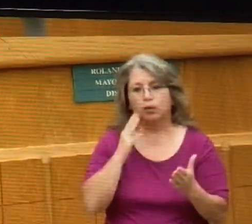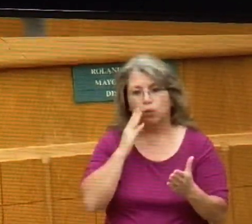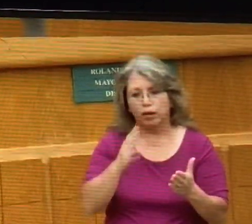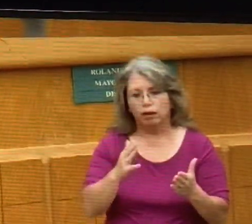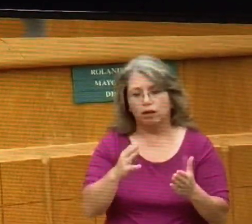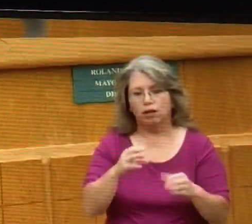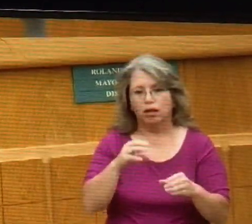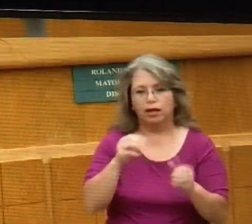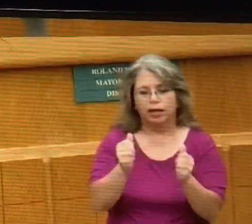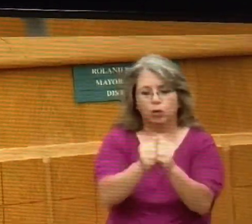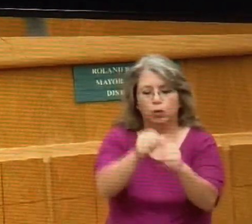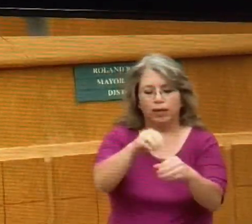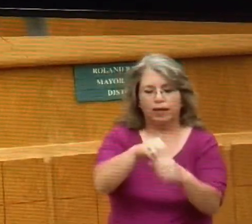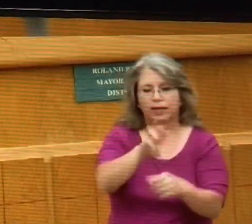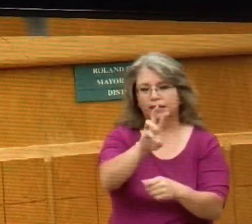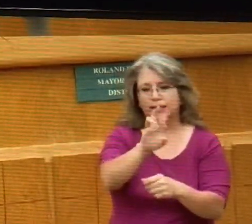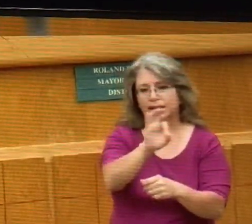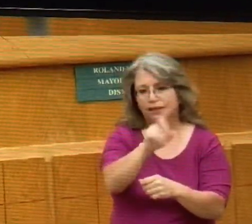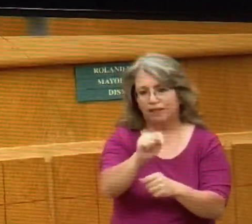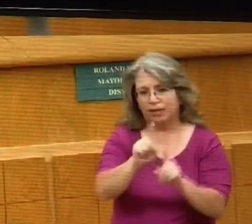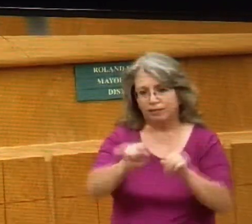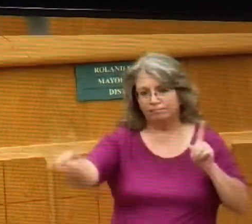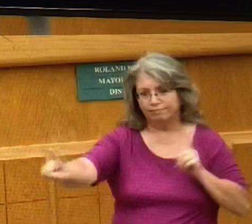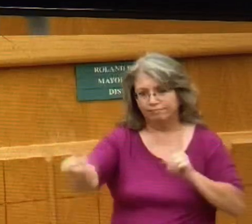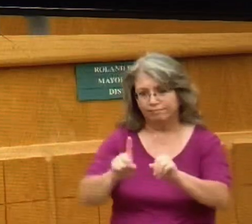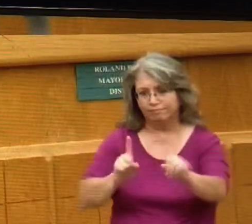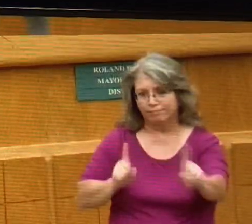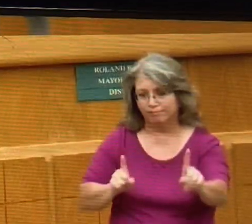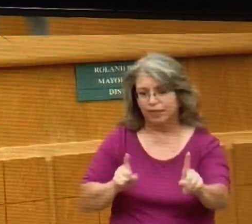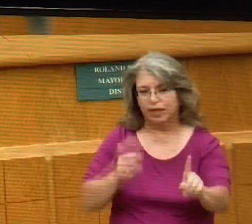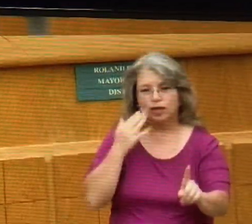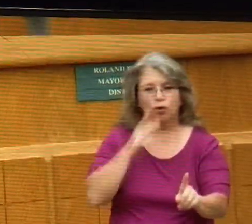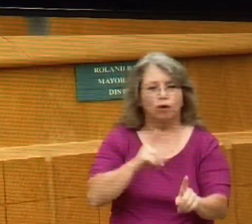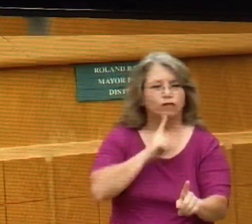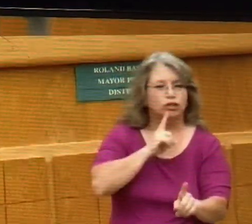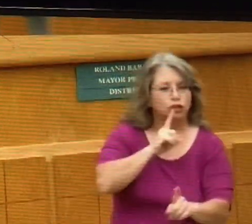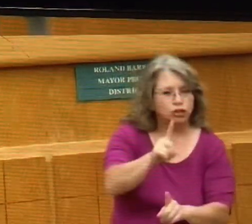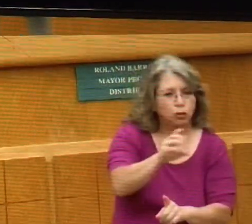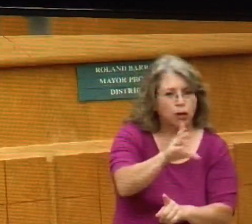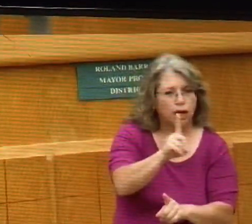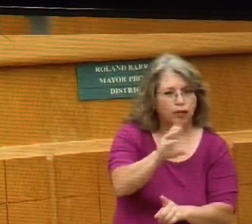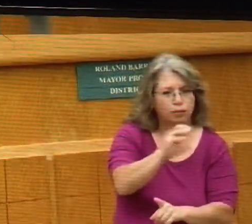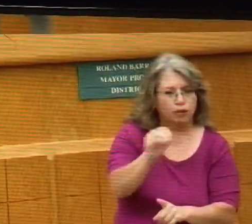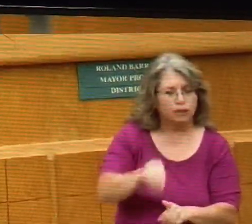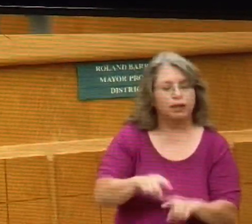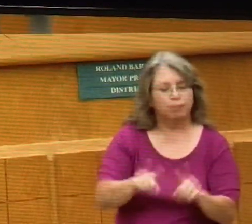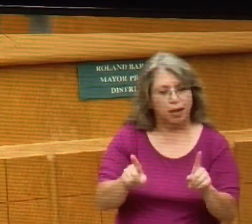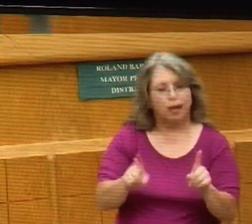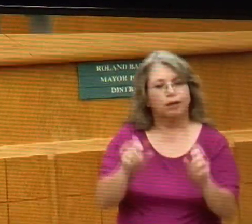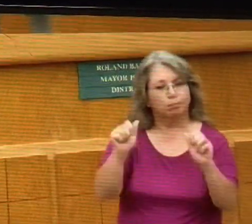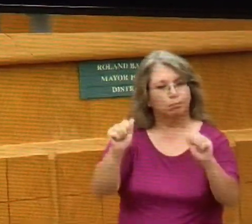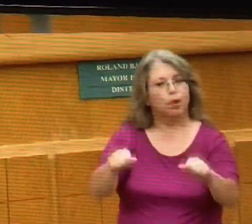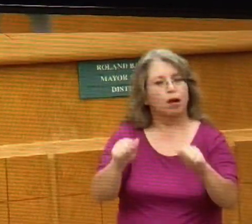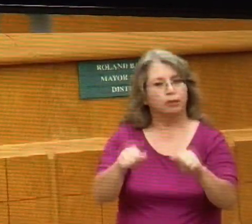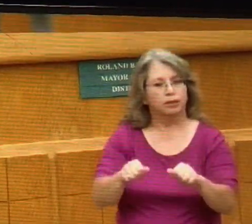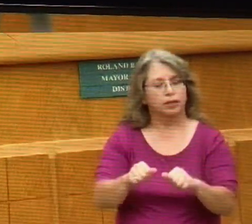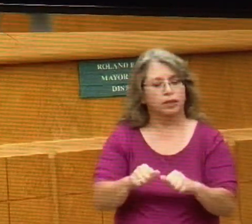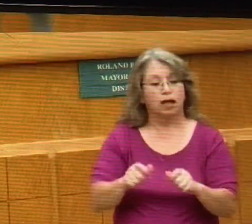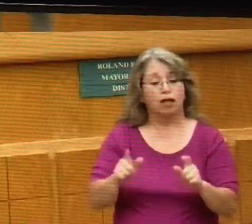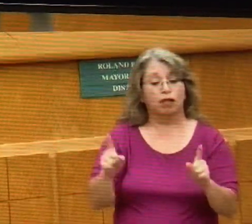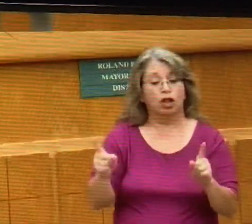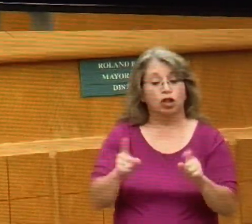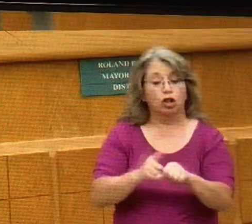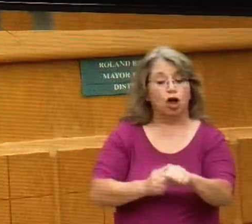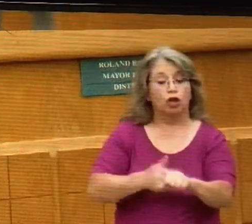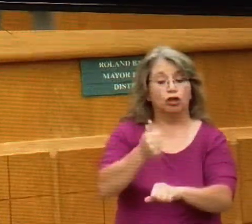or they don't. It's dependent upon that algorithm that estimates that probability. But suffice to say, the longer two cell phones are